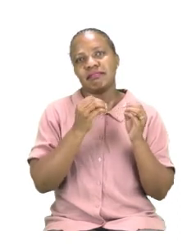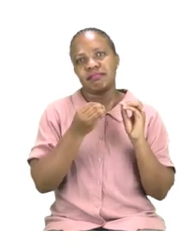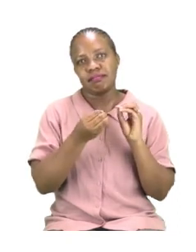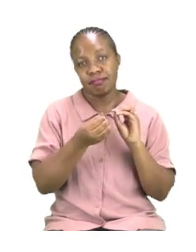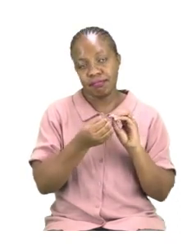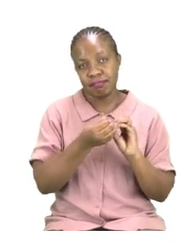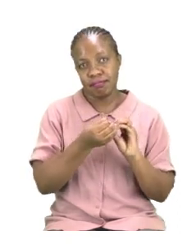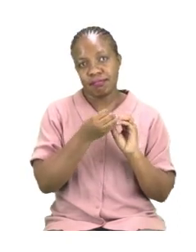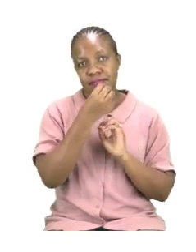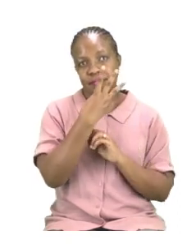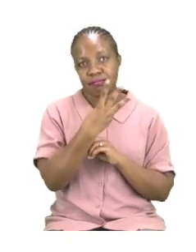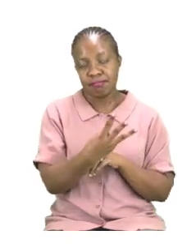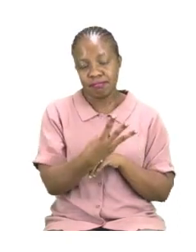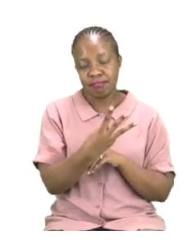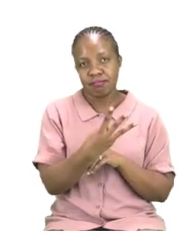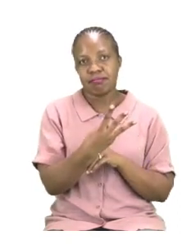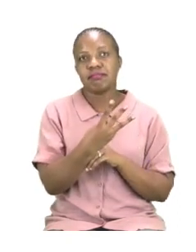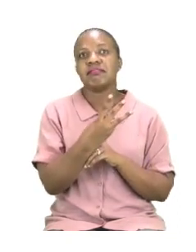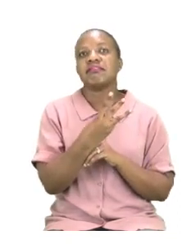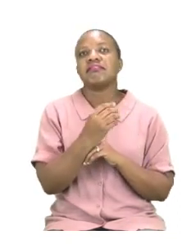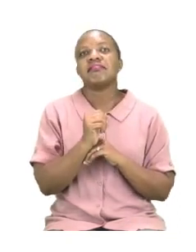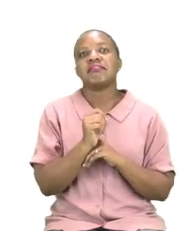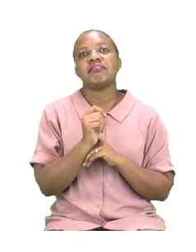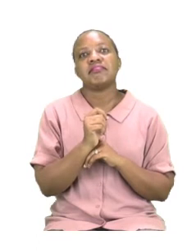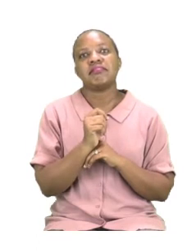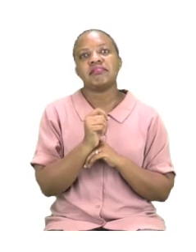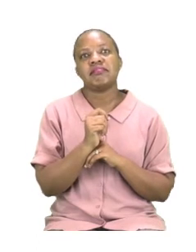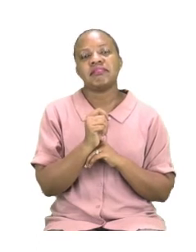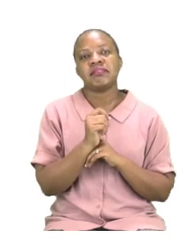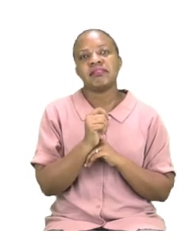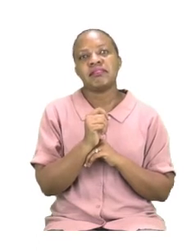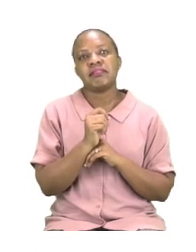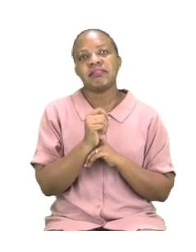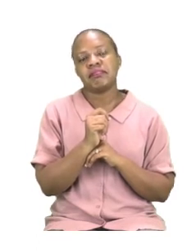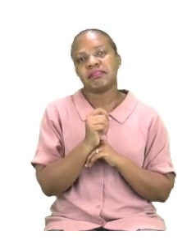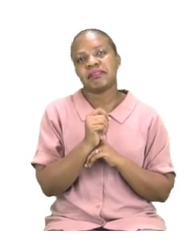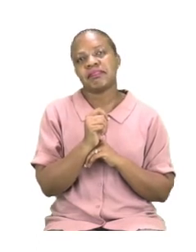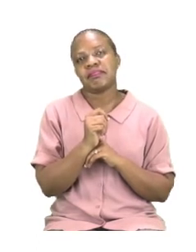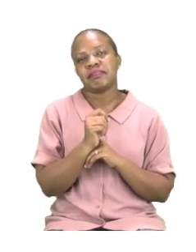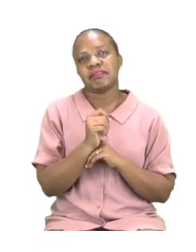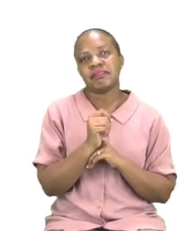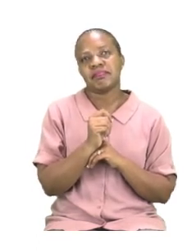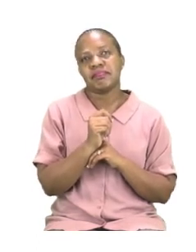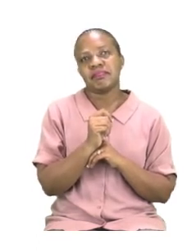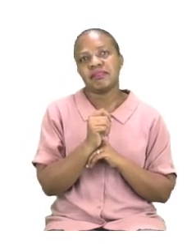then you move on to the lightest. Number 3 is where I will be helping you.